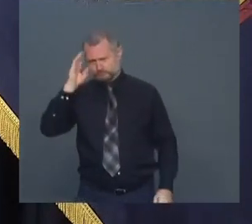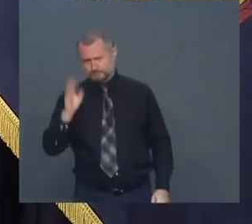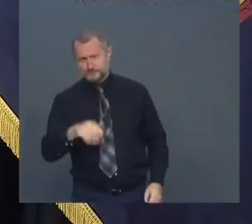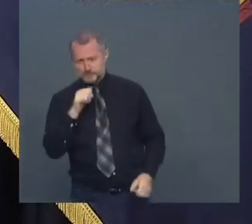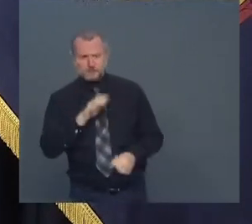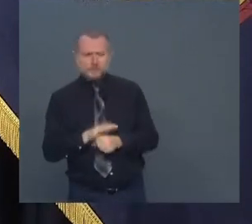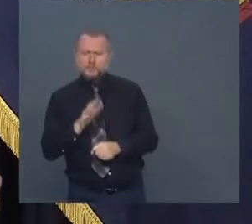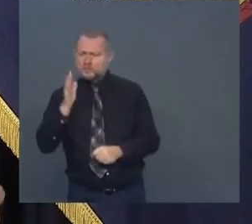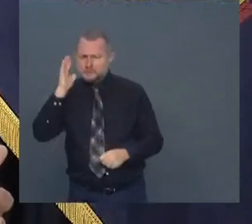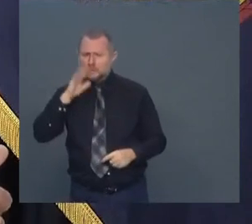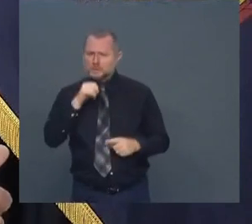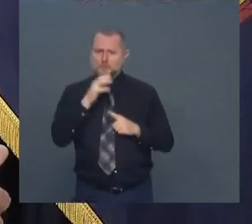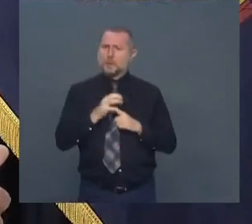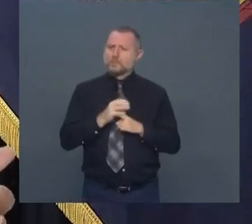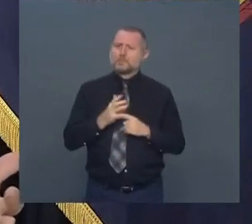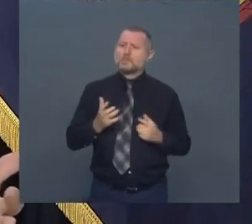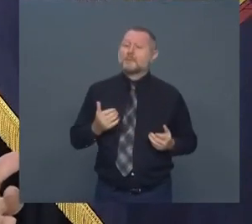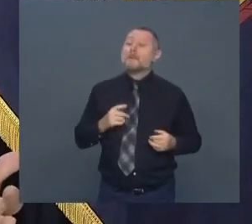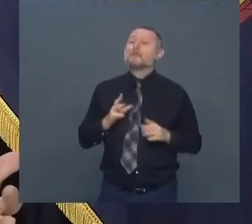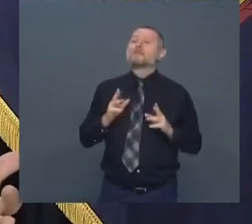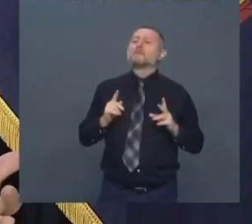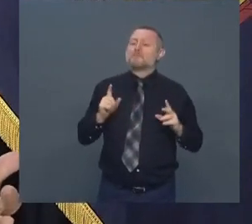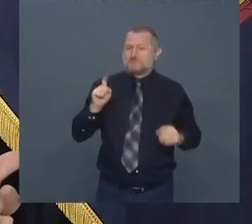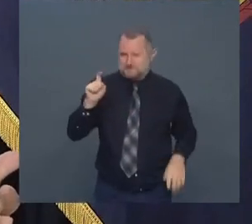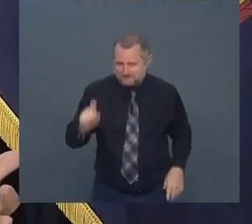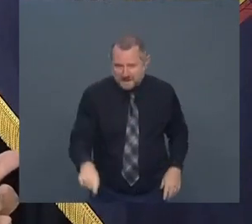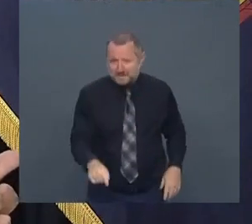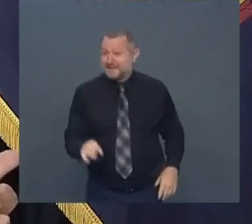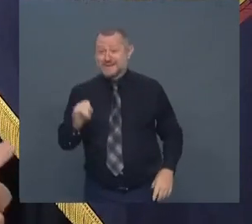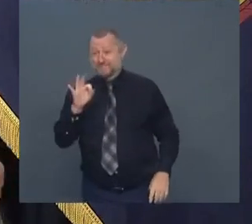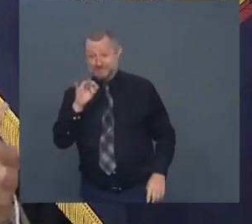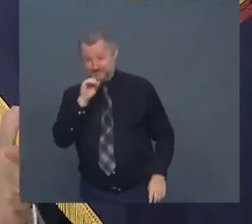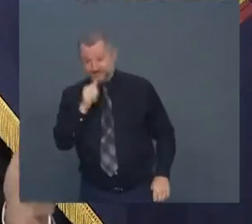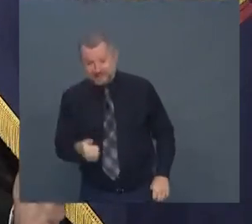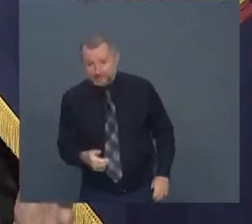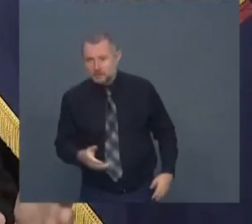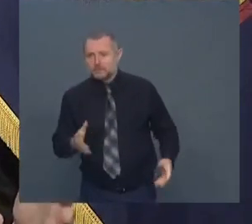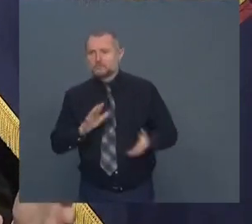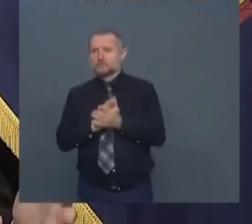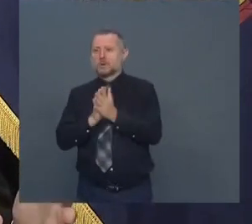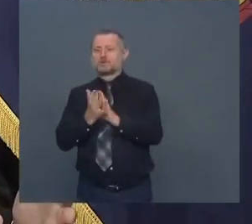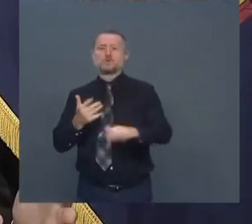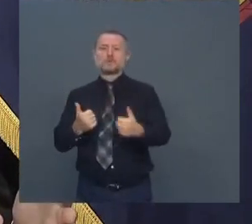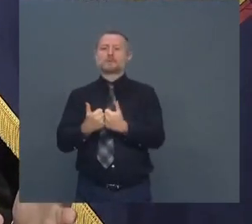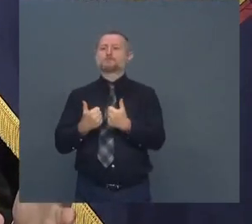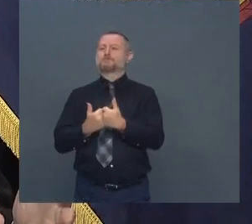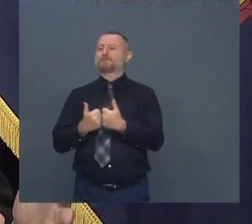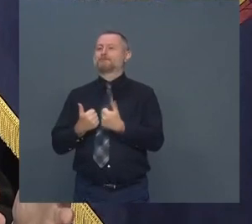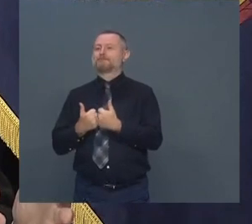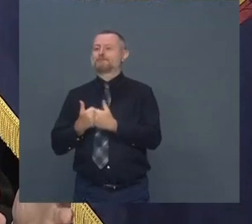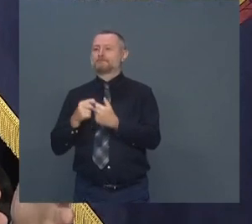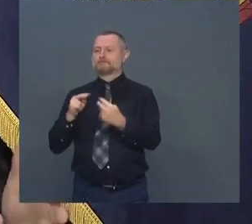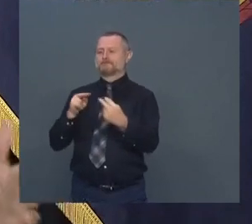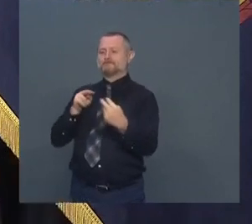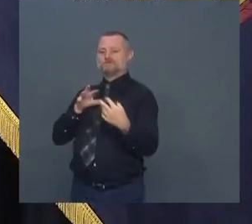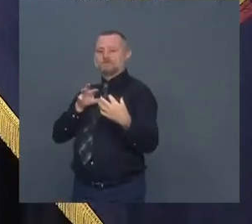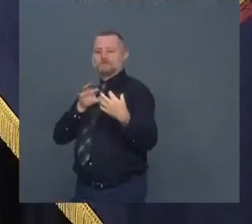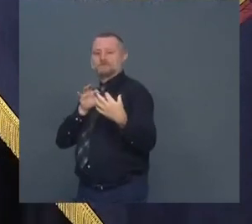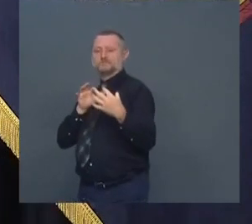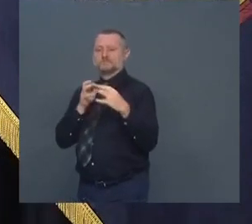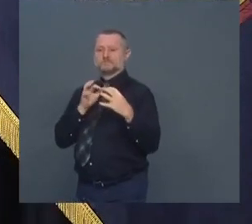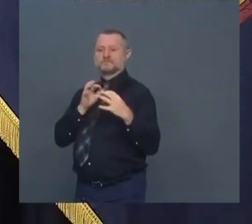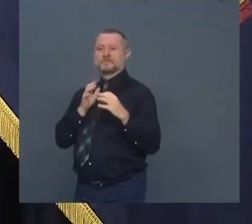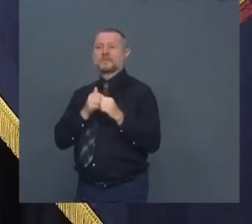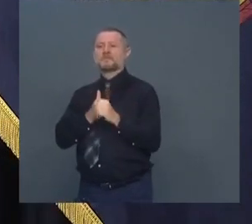but it has to be done because otherwise it's a game you have to follow the rule but nobody